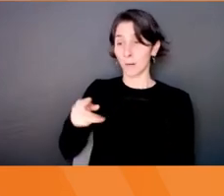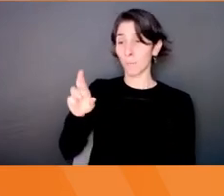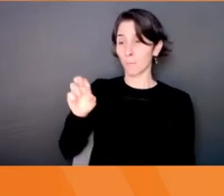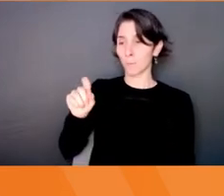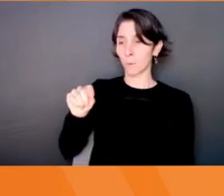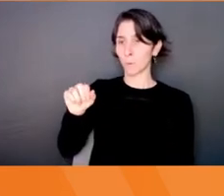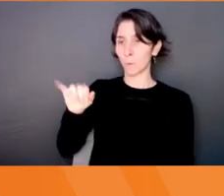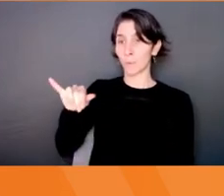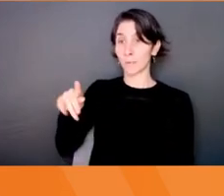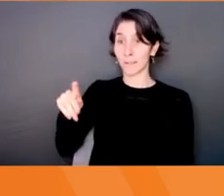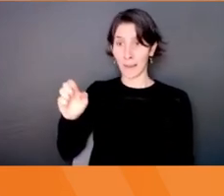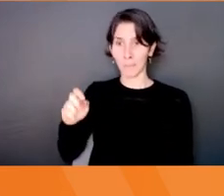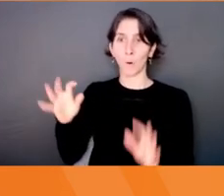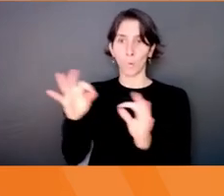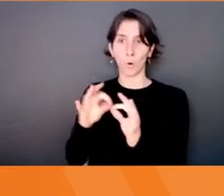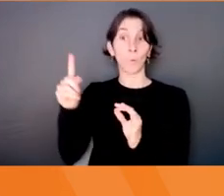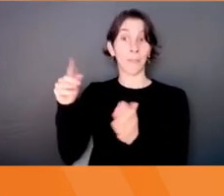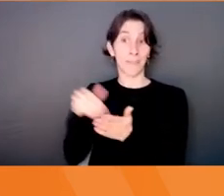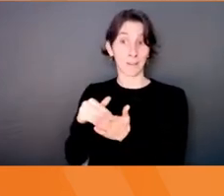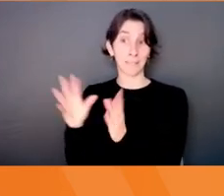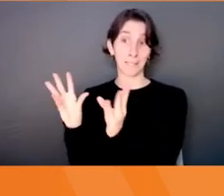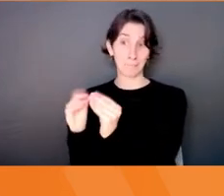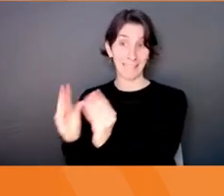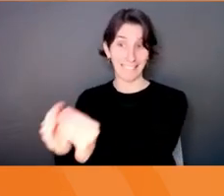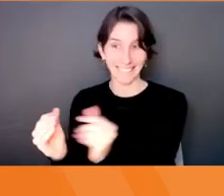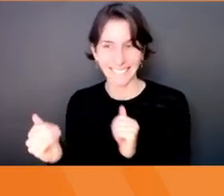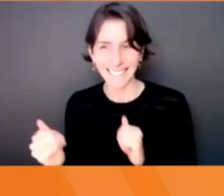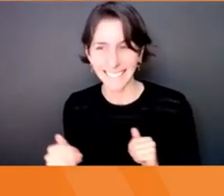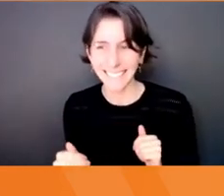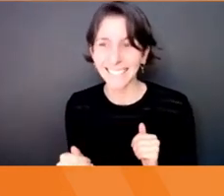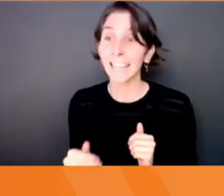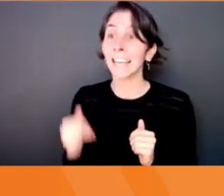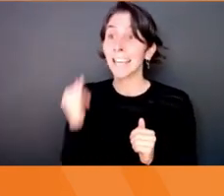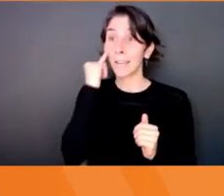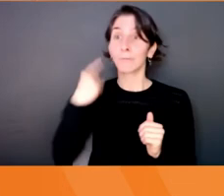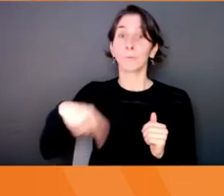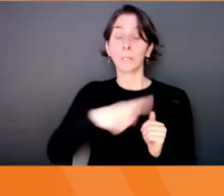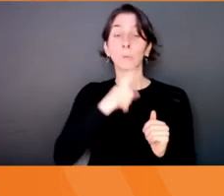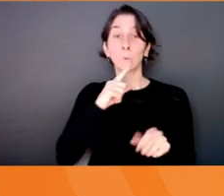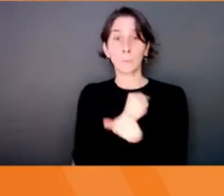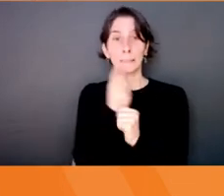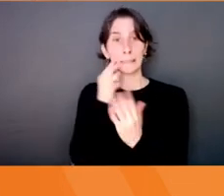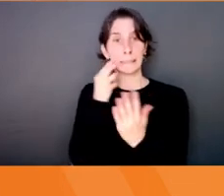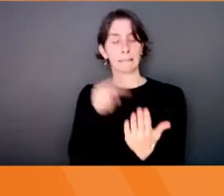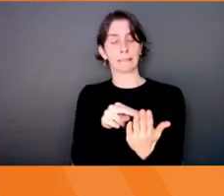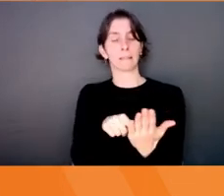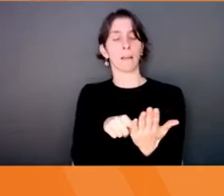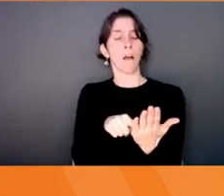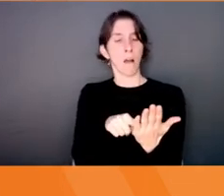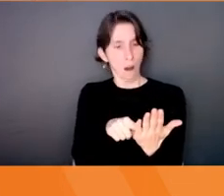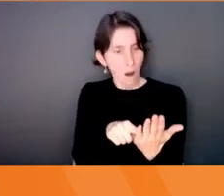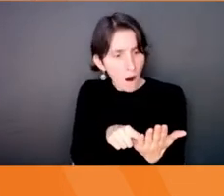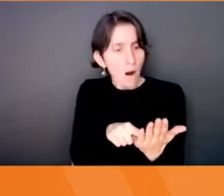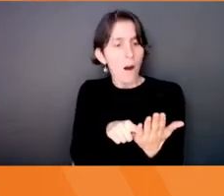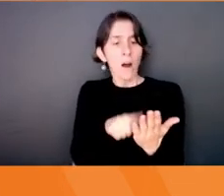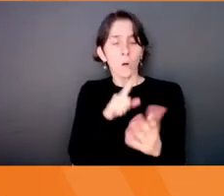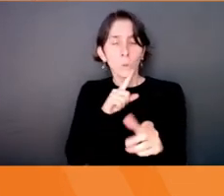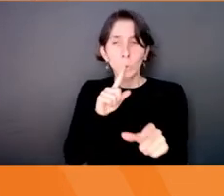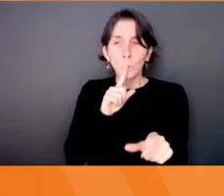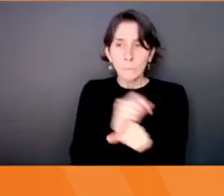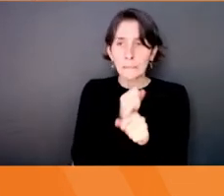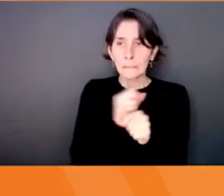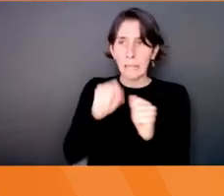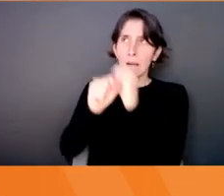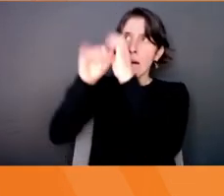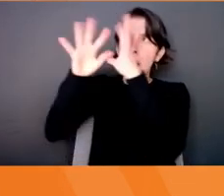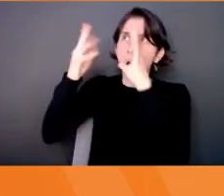So and the reason why is because when you actually get to see something, and you can react to it, and you can interact with it, it actually answers a lot of questions. And